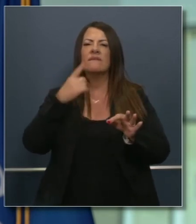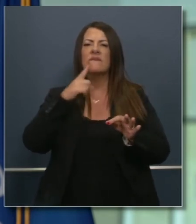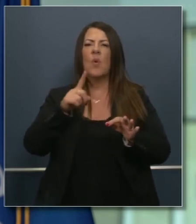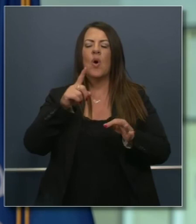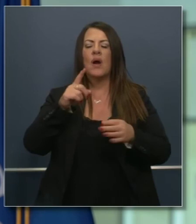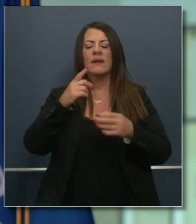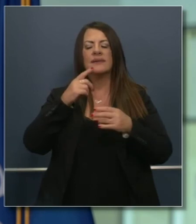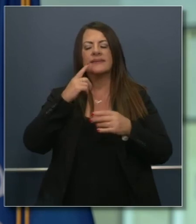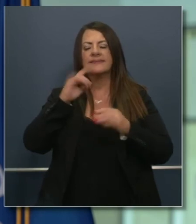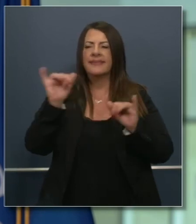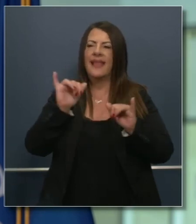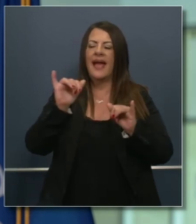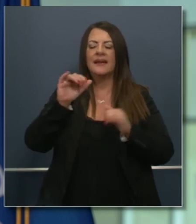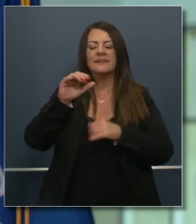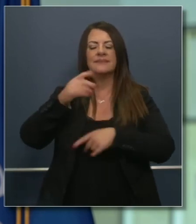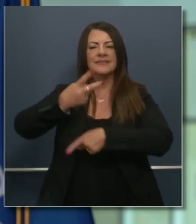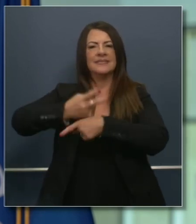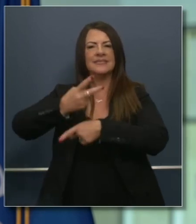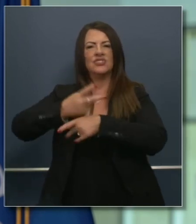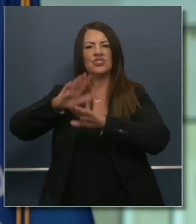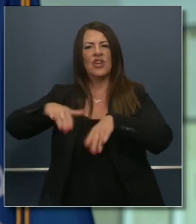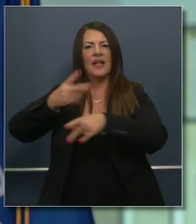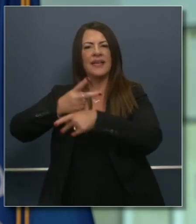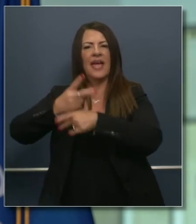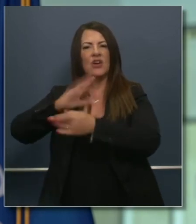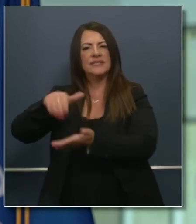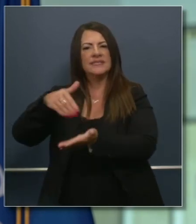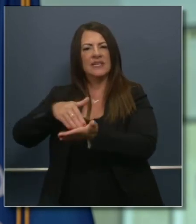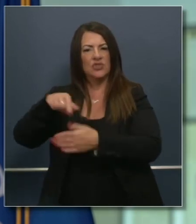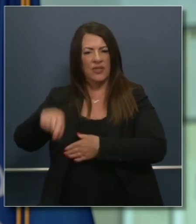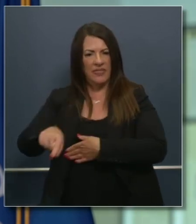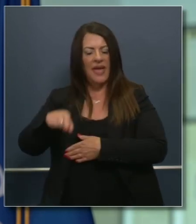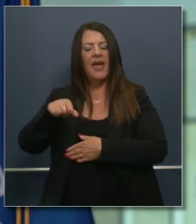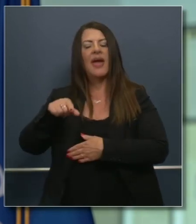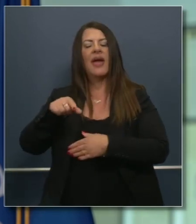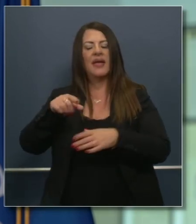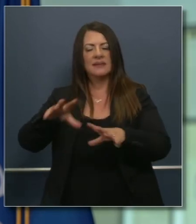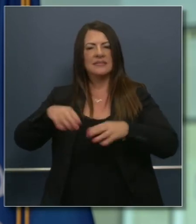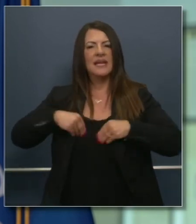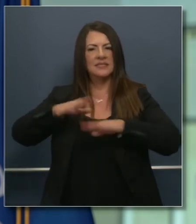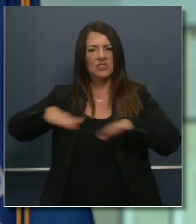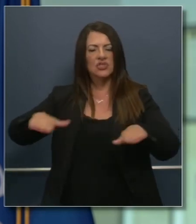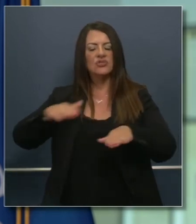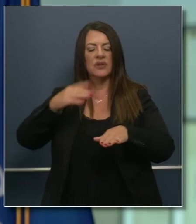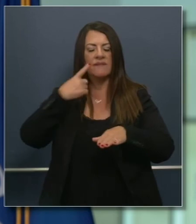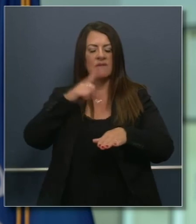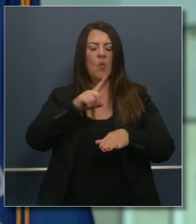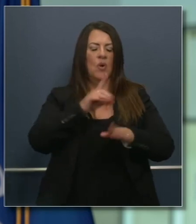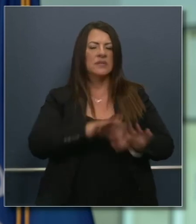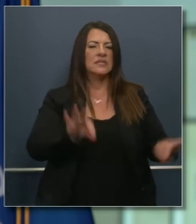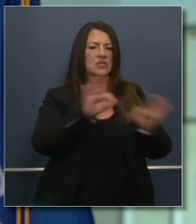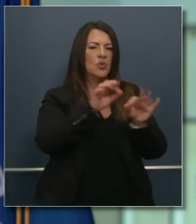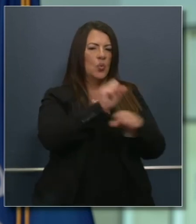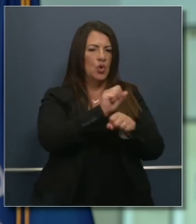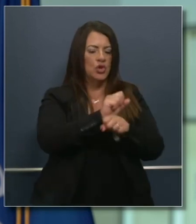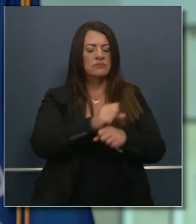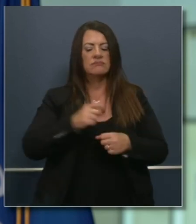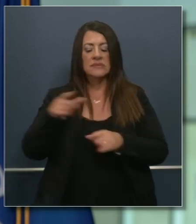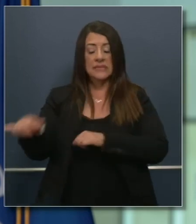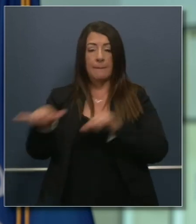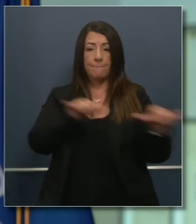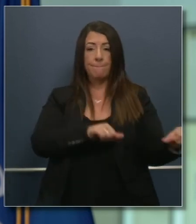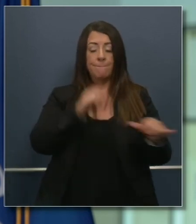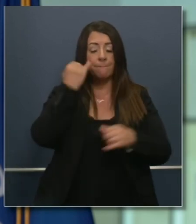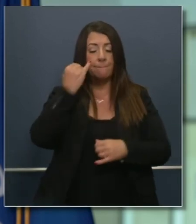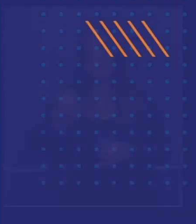center concepts that are also being formalized throughout the state. Great. So